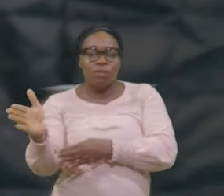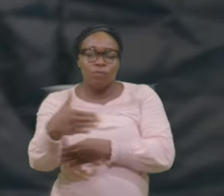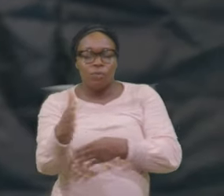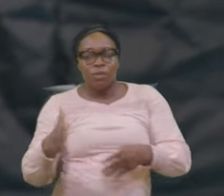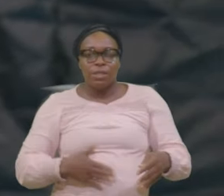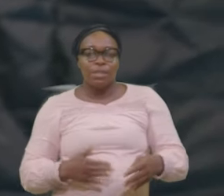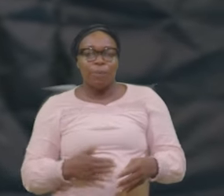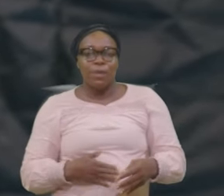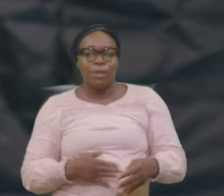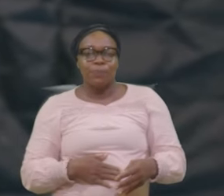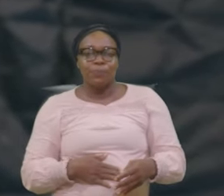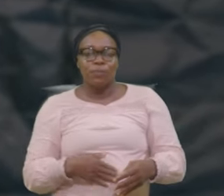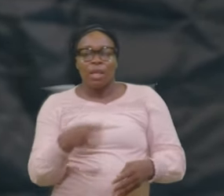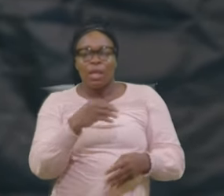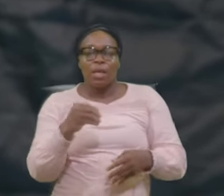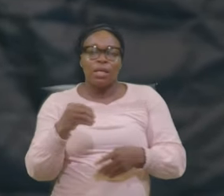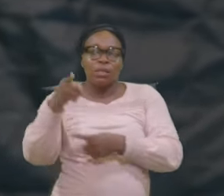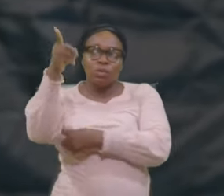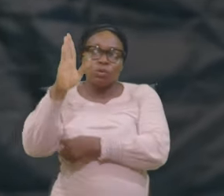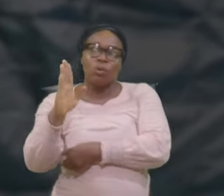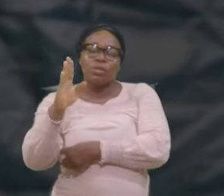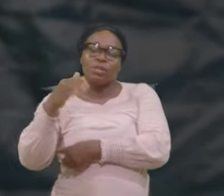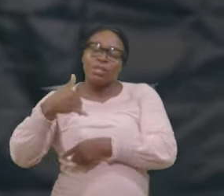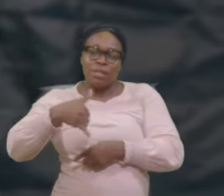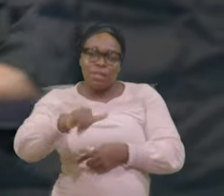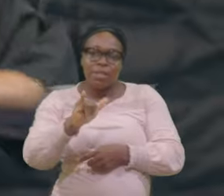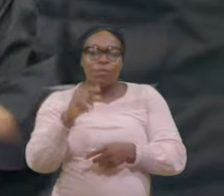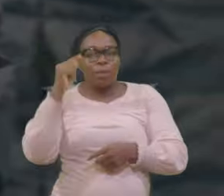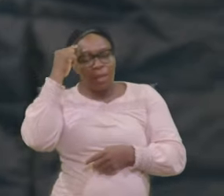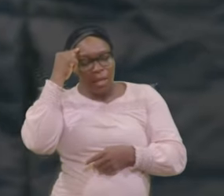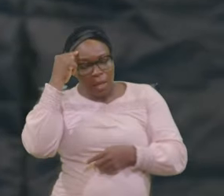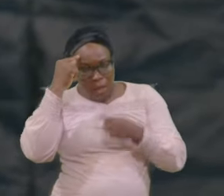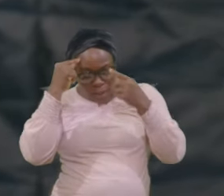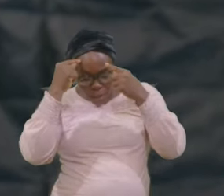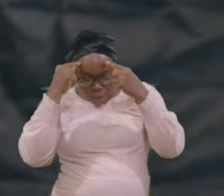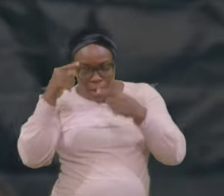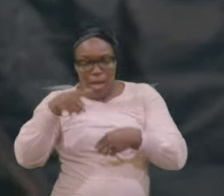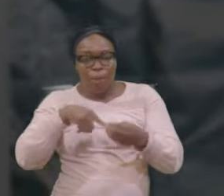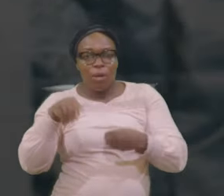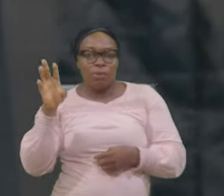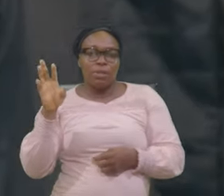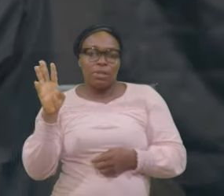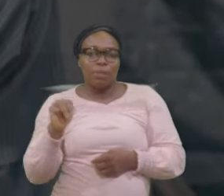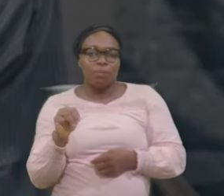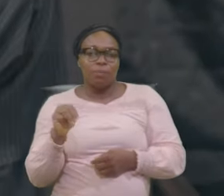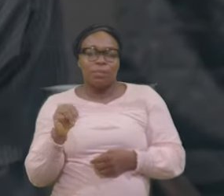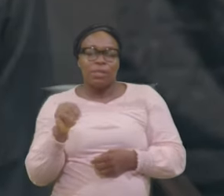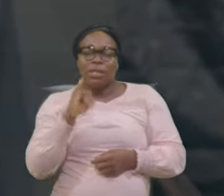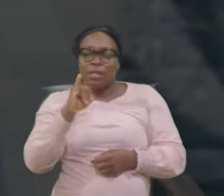Thinking About Him Is Manasse My Son